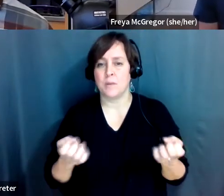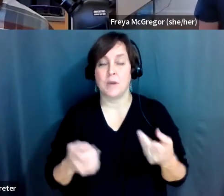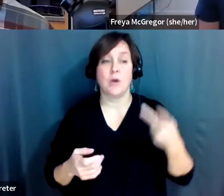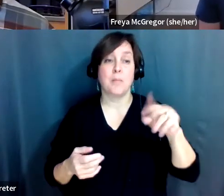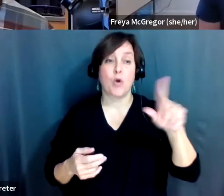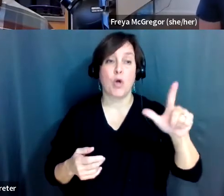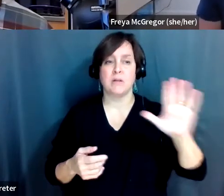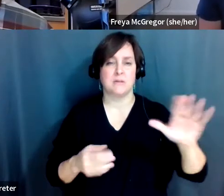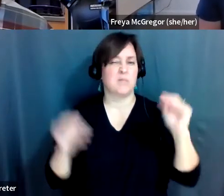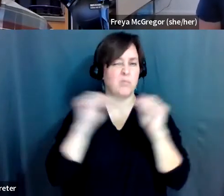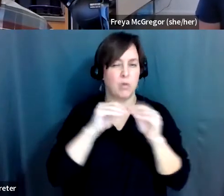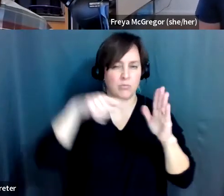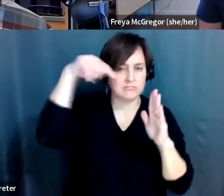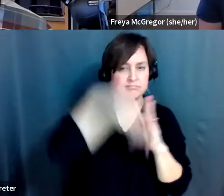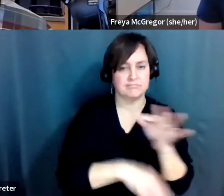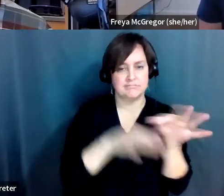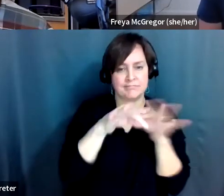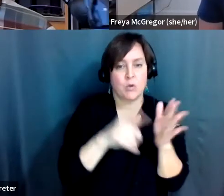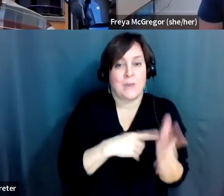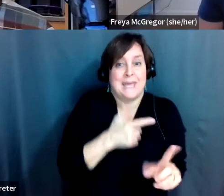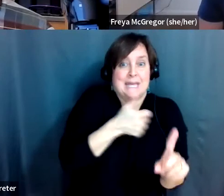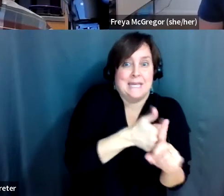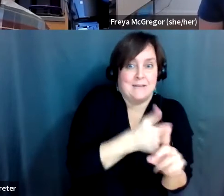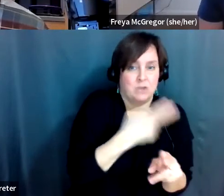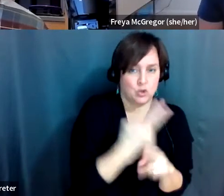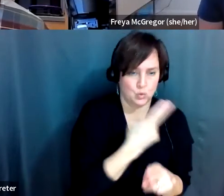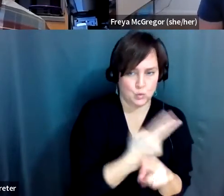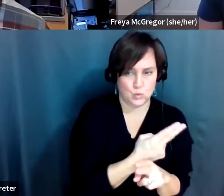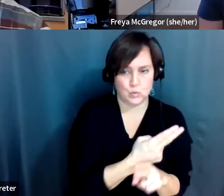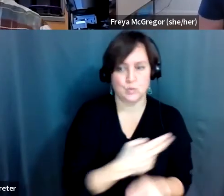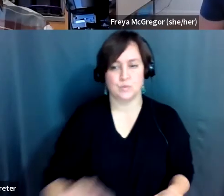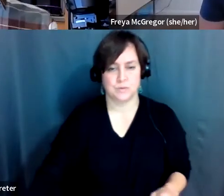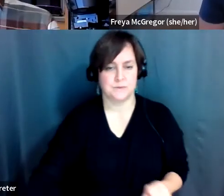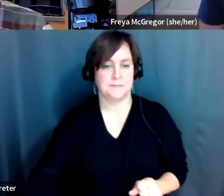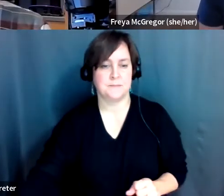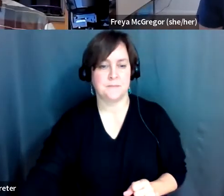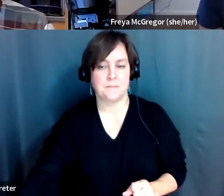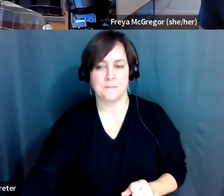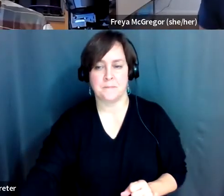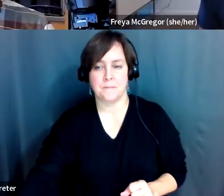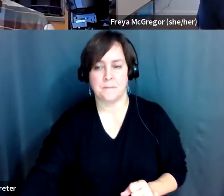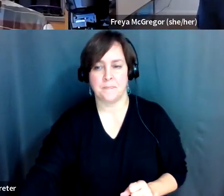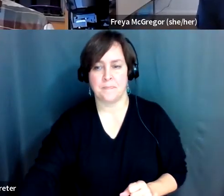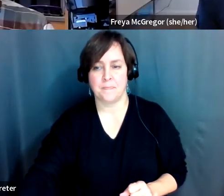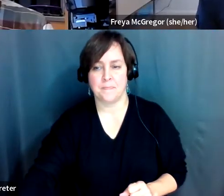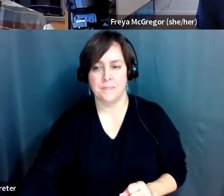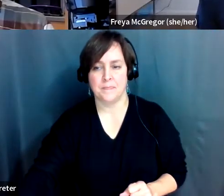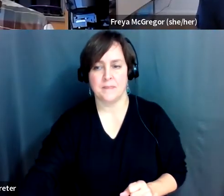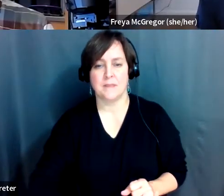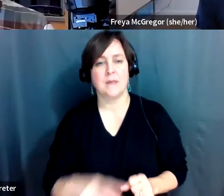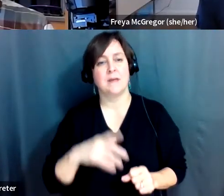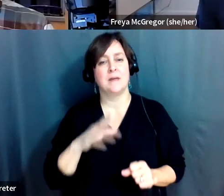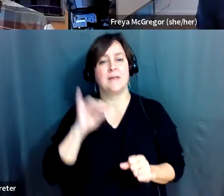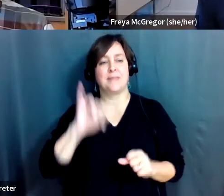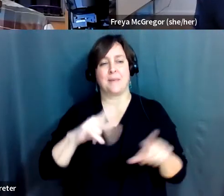goes into a lot more detail about the stuff that he uses, and he's going to talk more about that tonight. But there's the page about